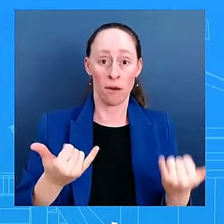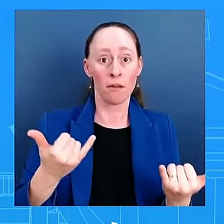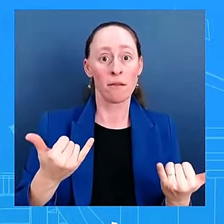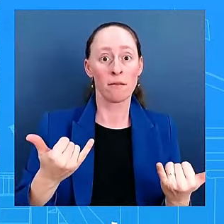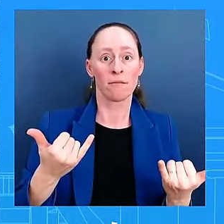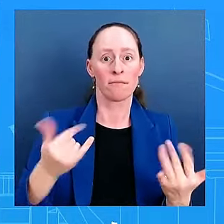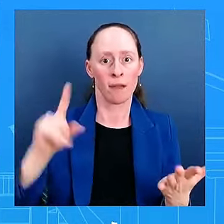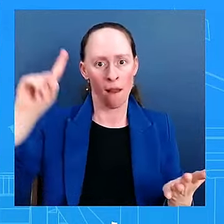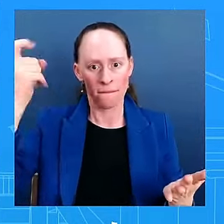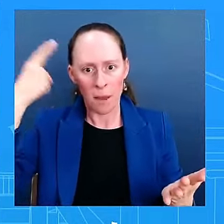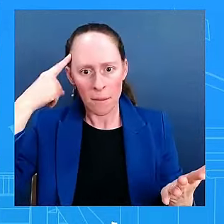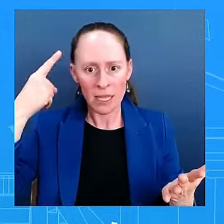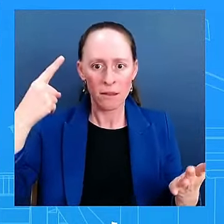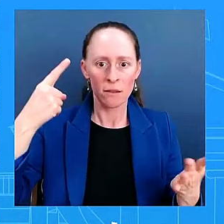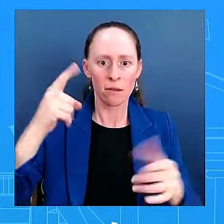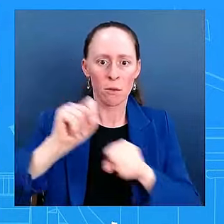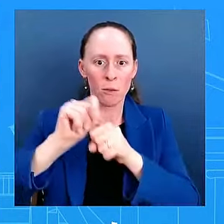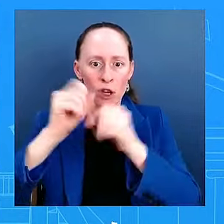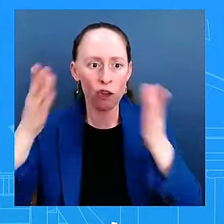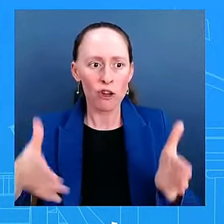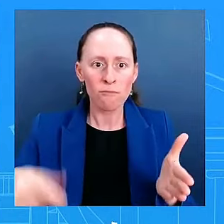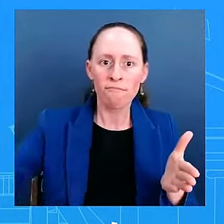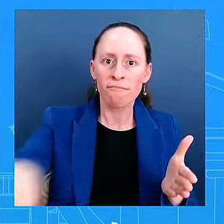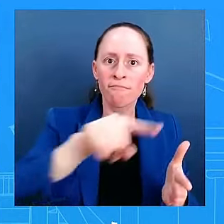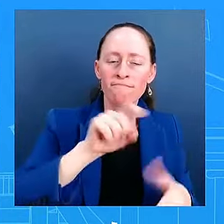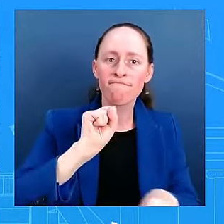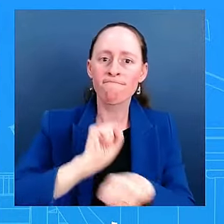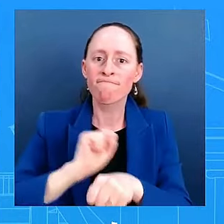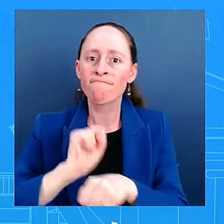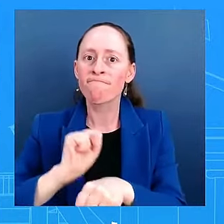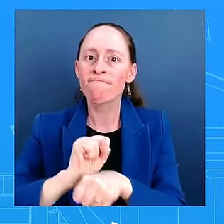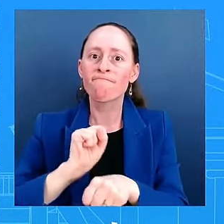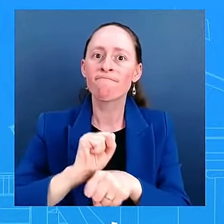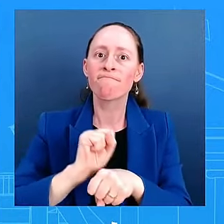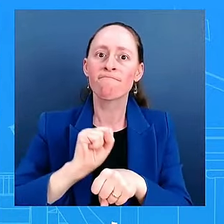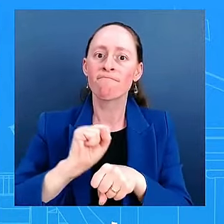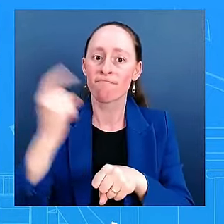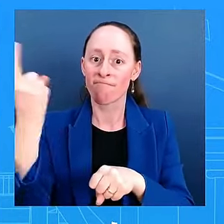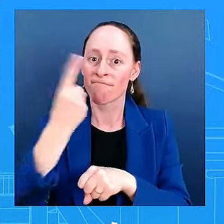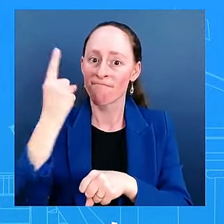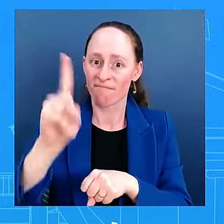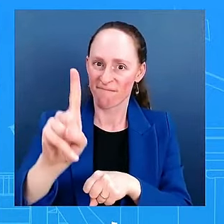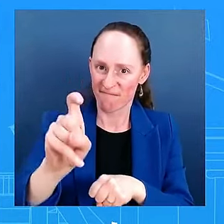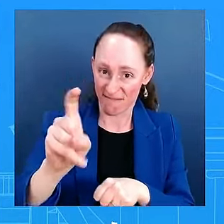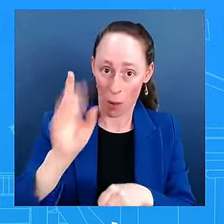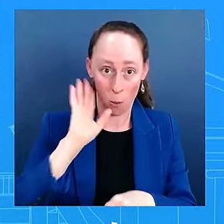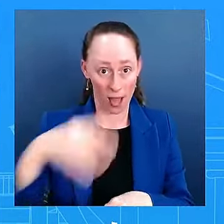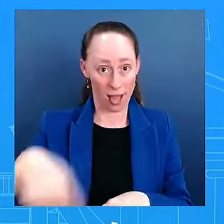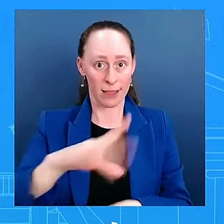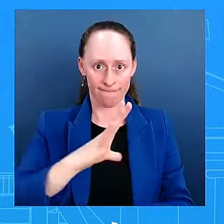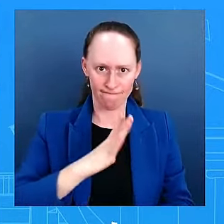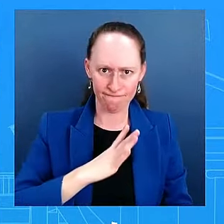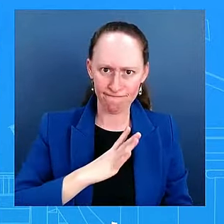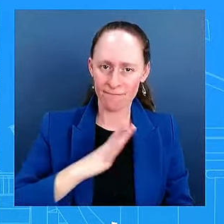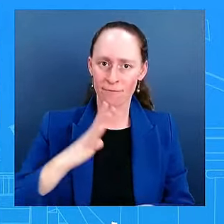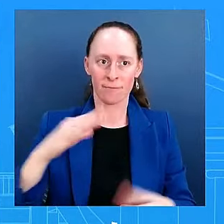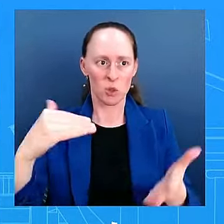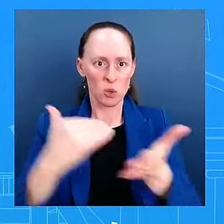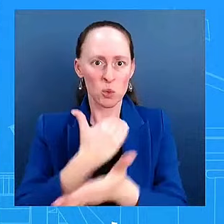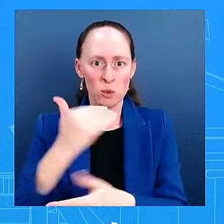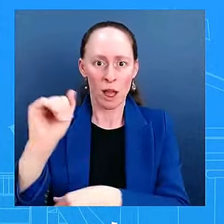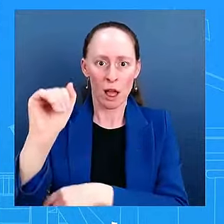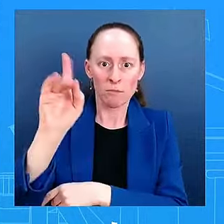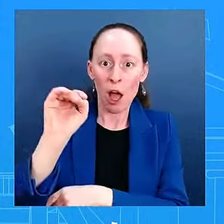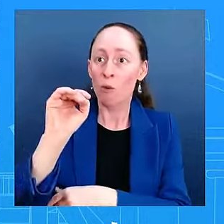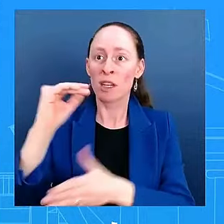President Biden believe that they should be fully cooperative as the next president seeks to put his agenda into action? Fully